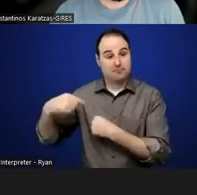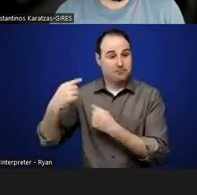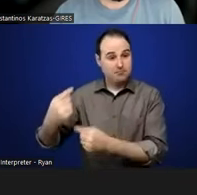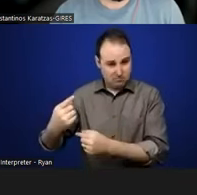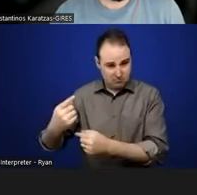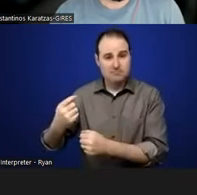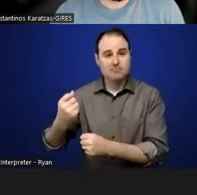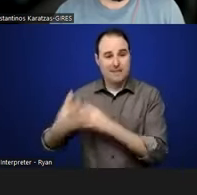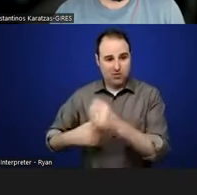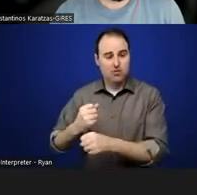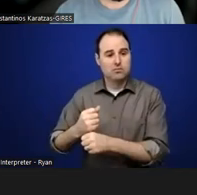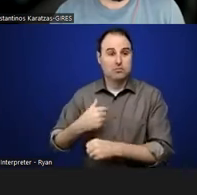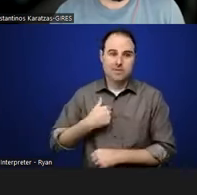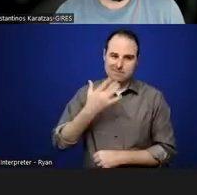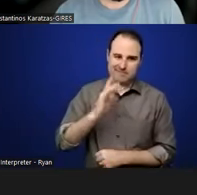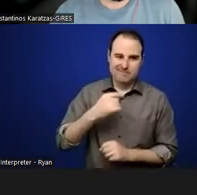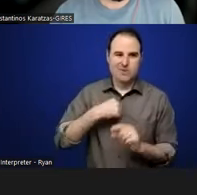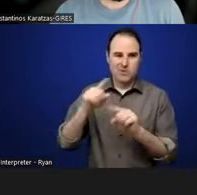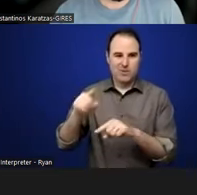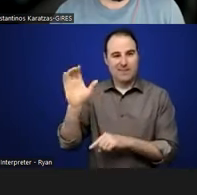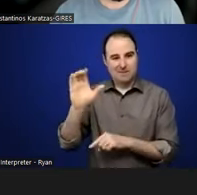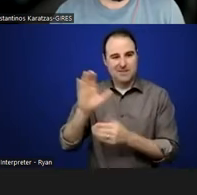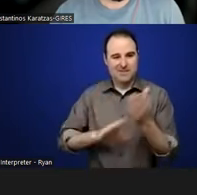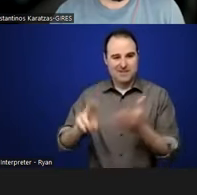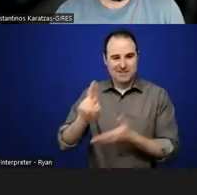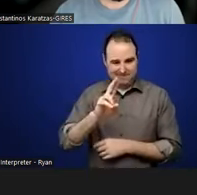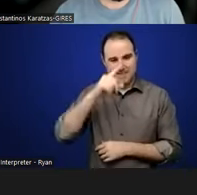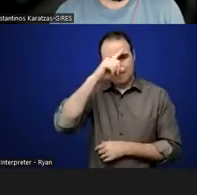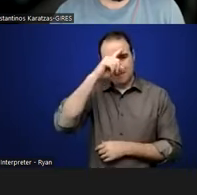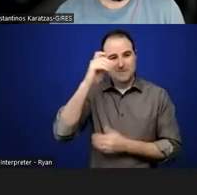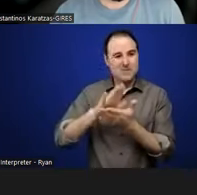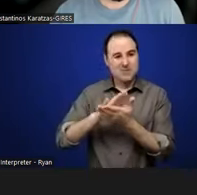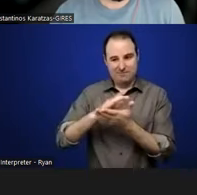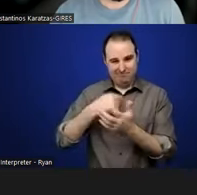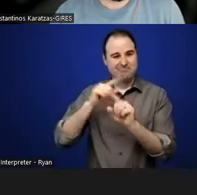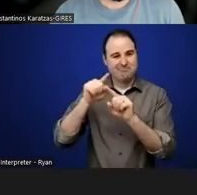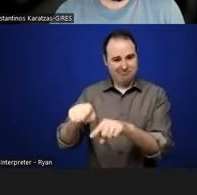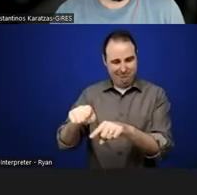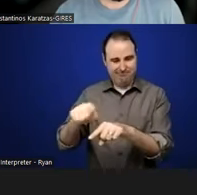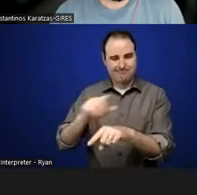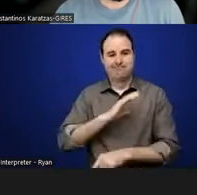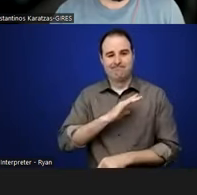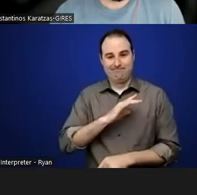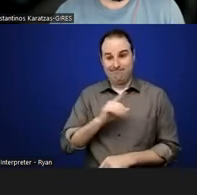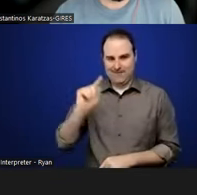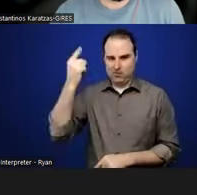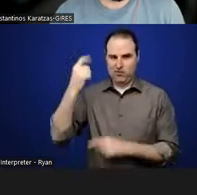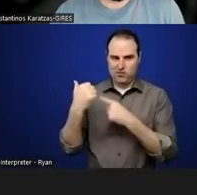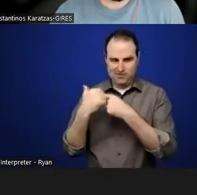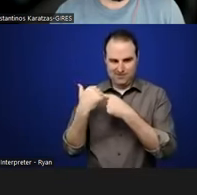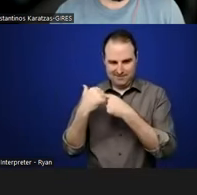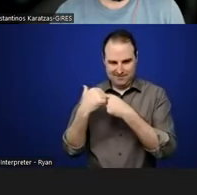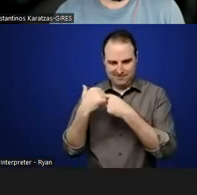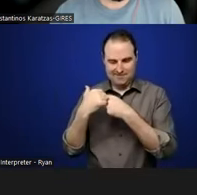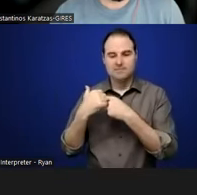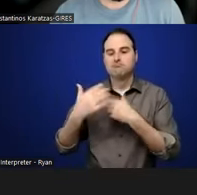summer school at Columbia University's oral history, summer institute. So, um, that was my original training. Um, and